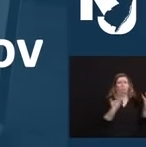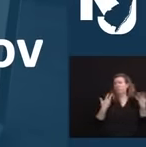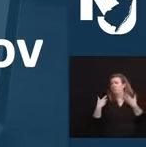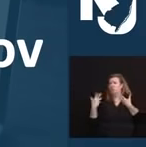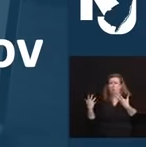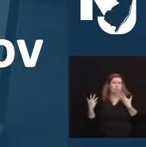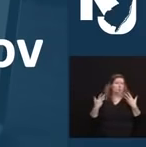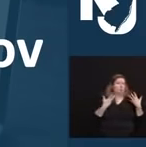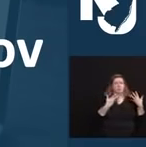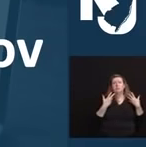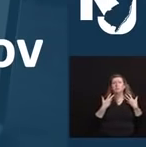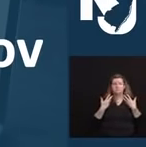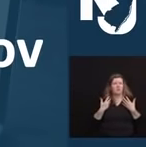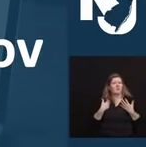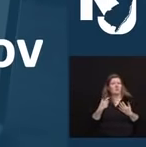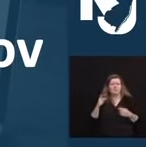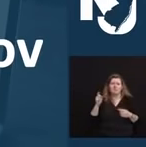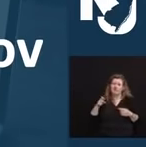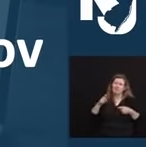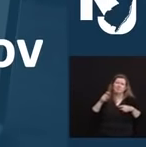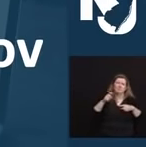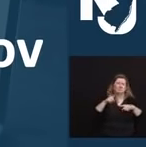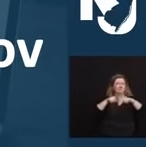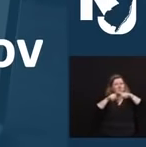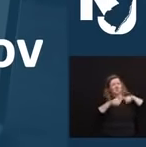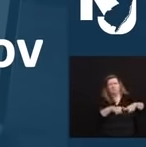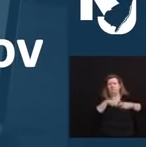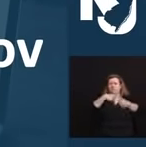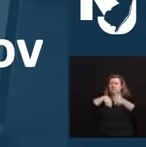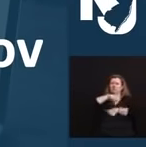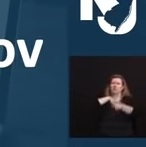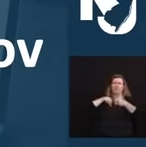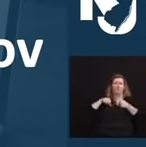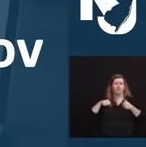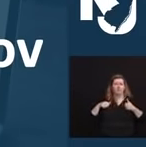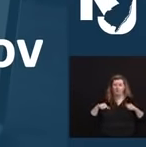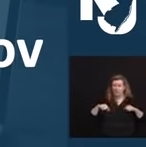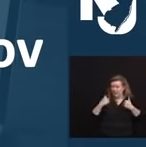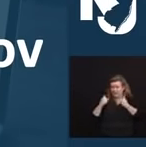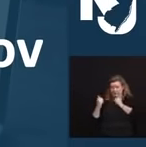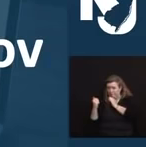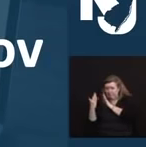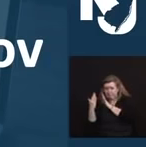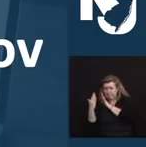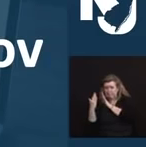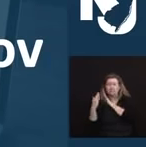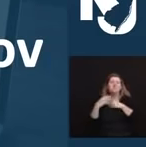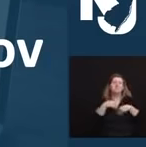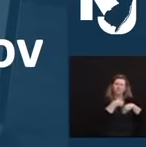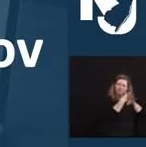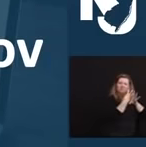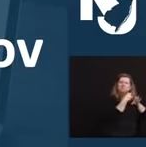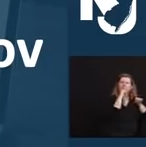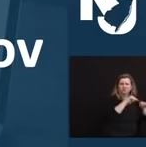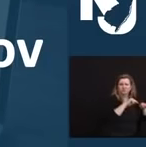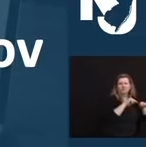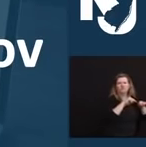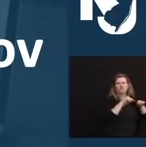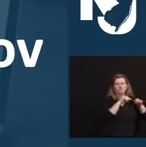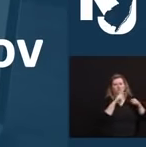some amount of time with each other, even though it may be virtual. We'll get through this, but the next few weeks are going to be tough.